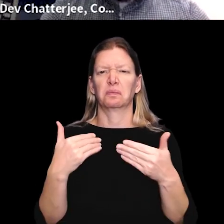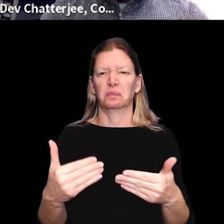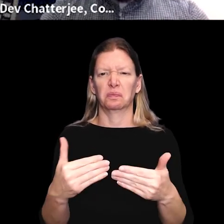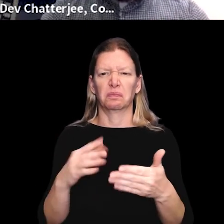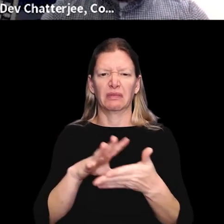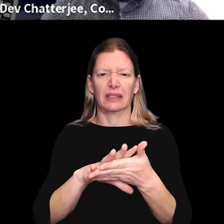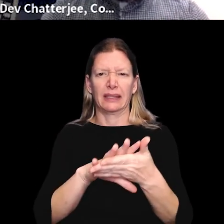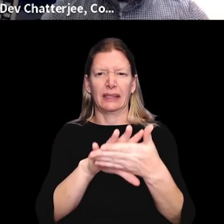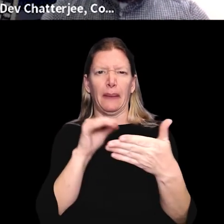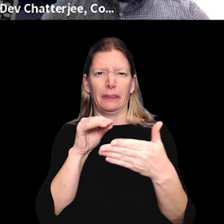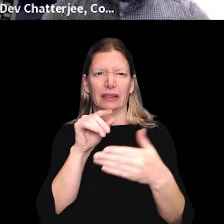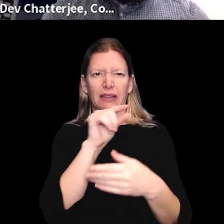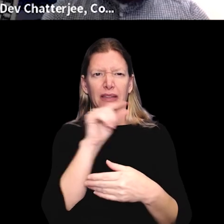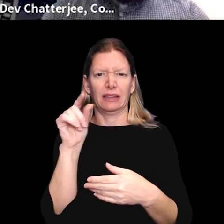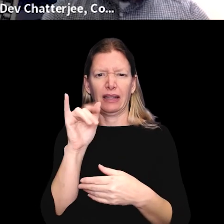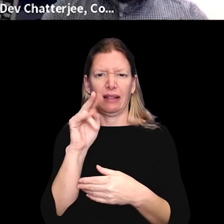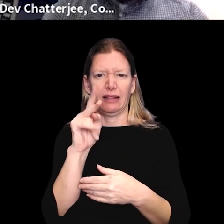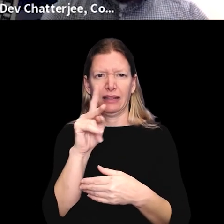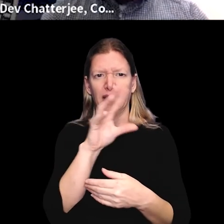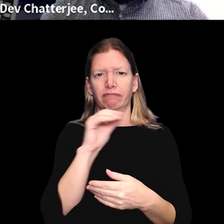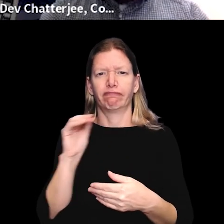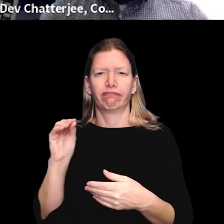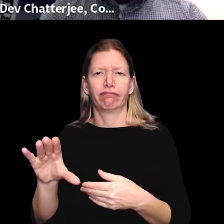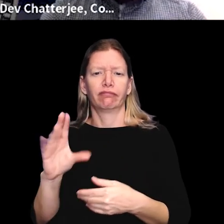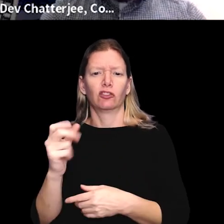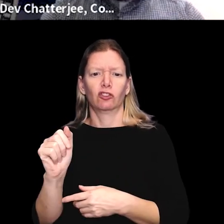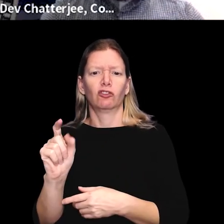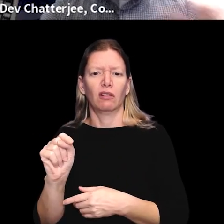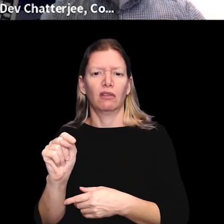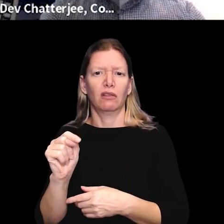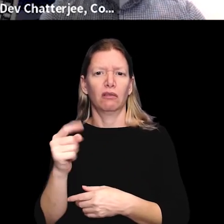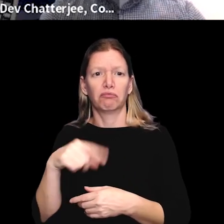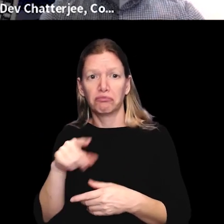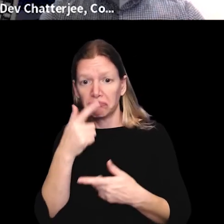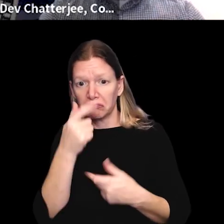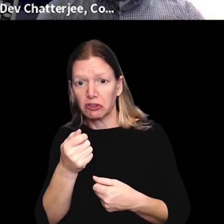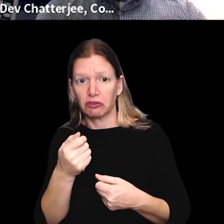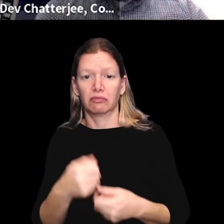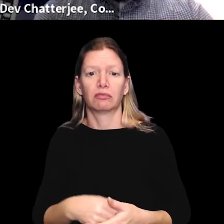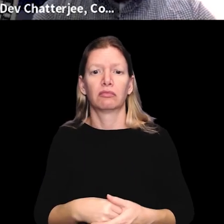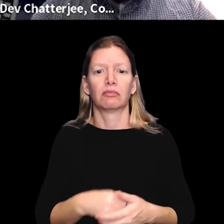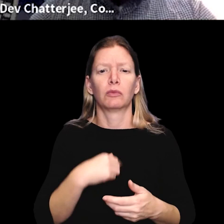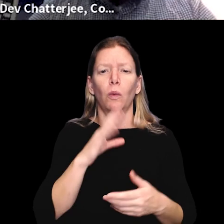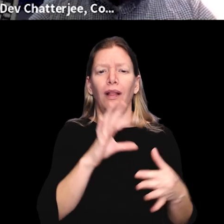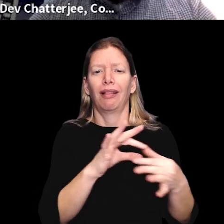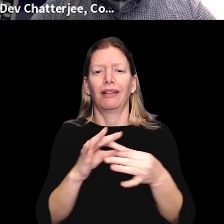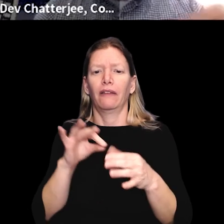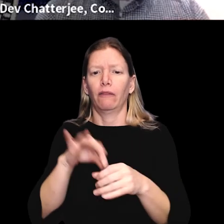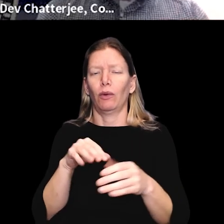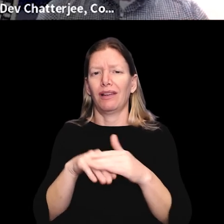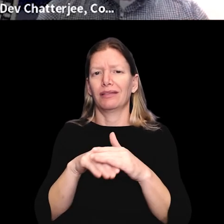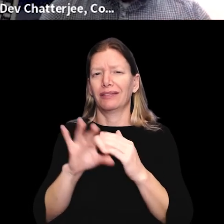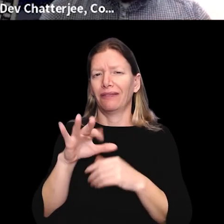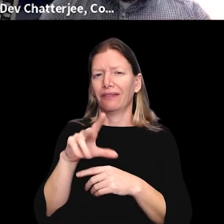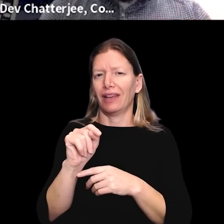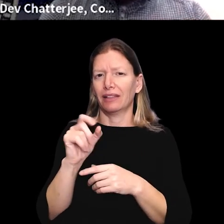I am going to go ahead and copy this link and drop it in the chat for folks who are interested. I can also link to